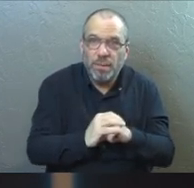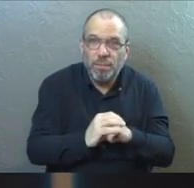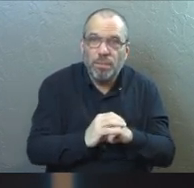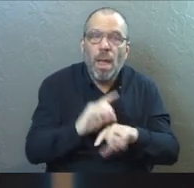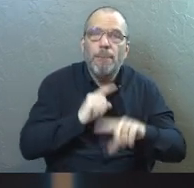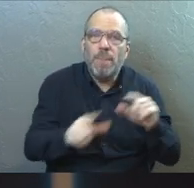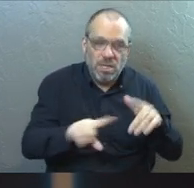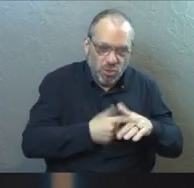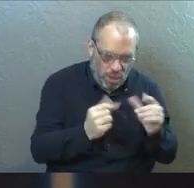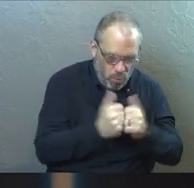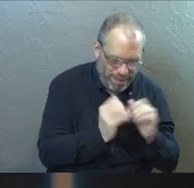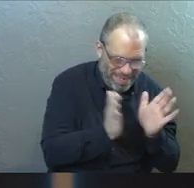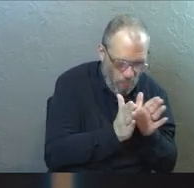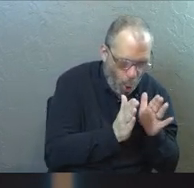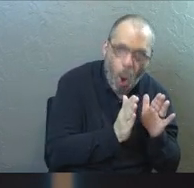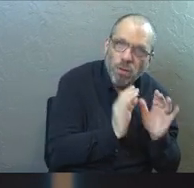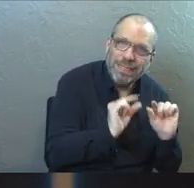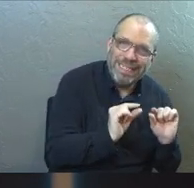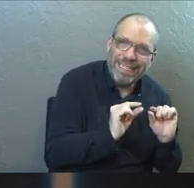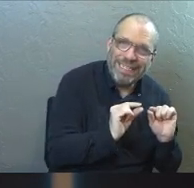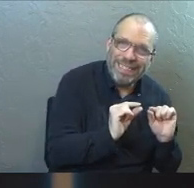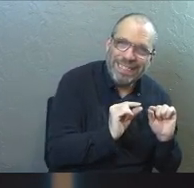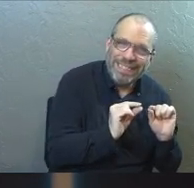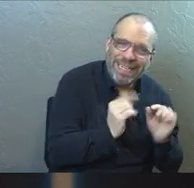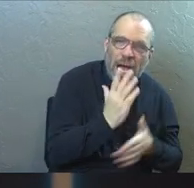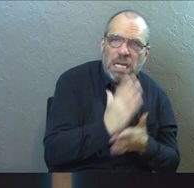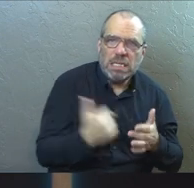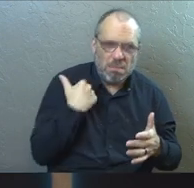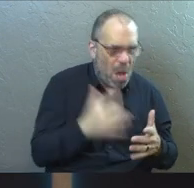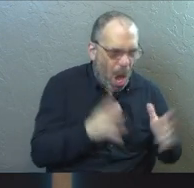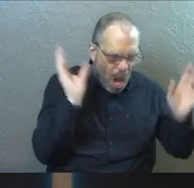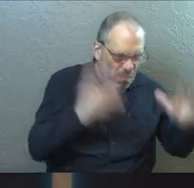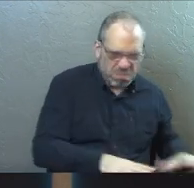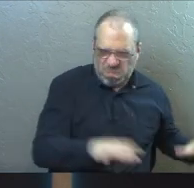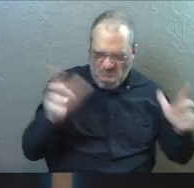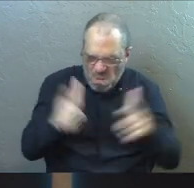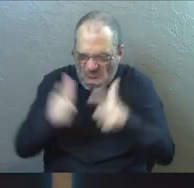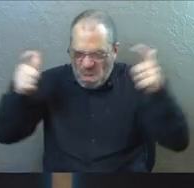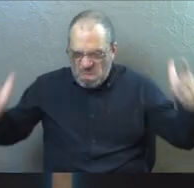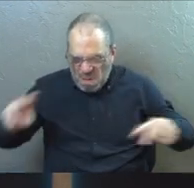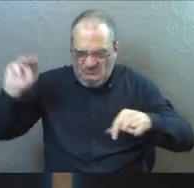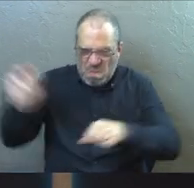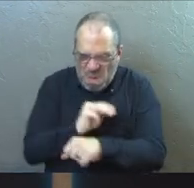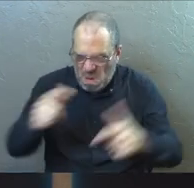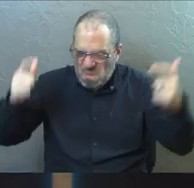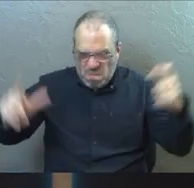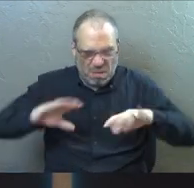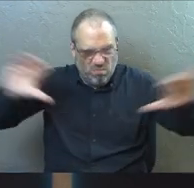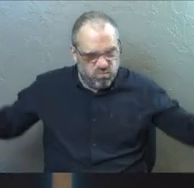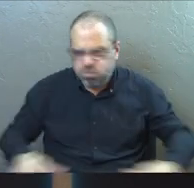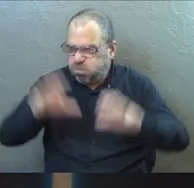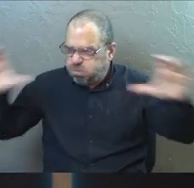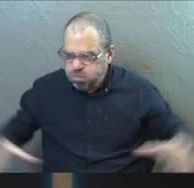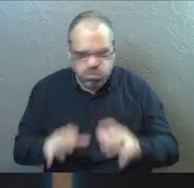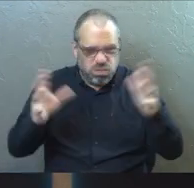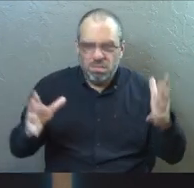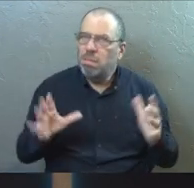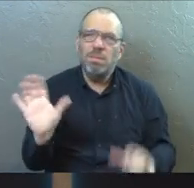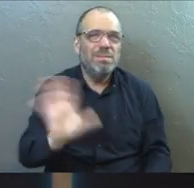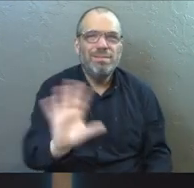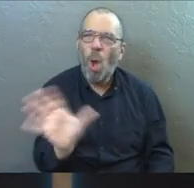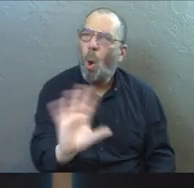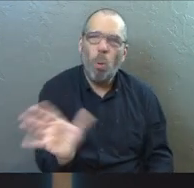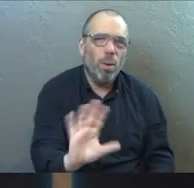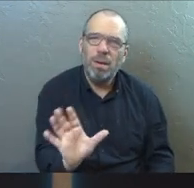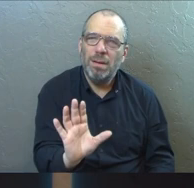But we've got to start there. Some of us want to just jump into big ministry spots. It's like,